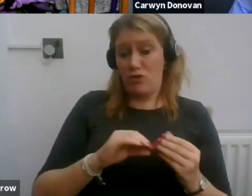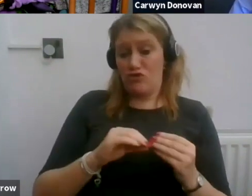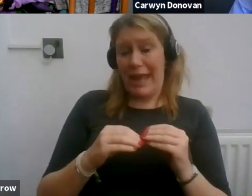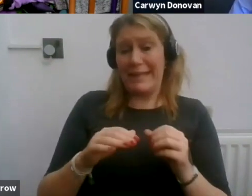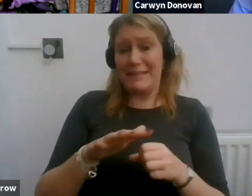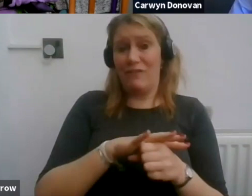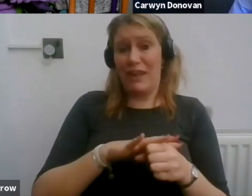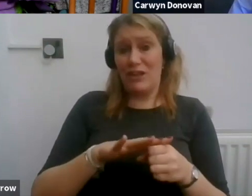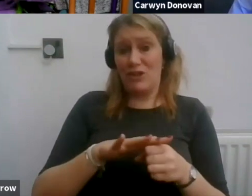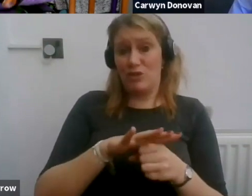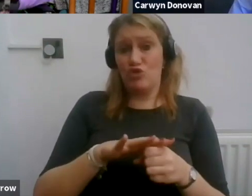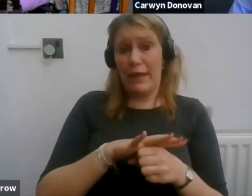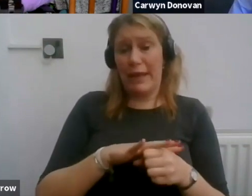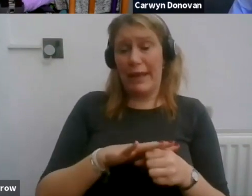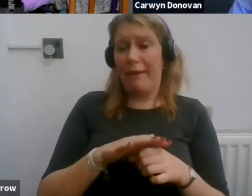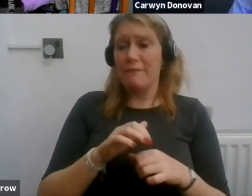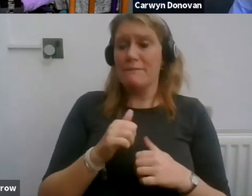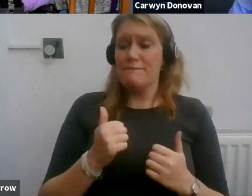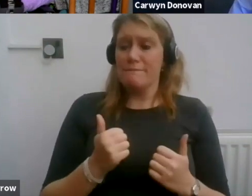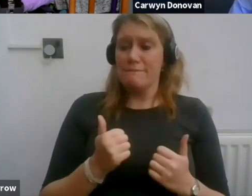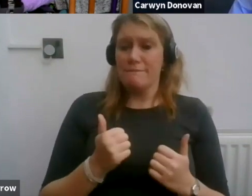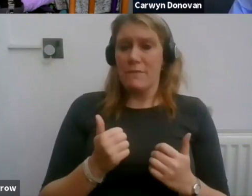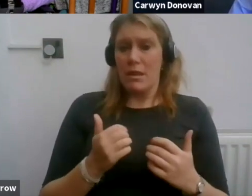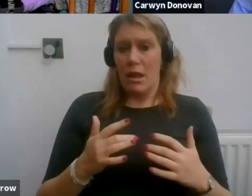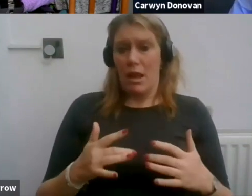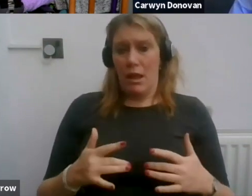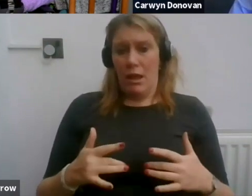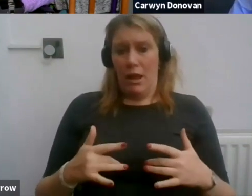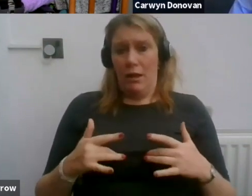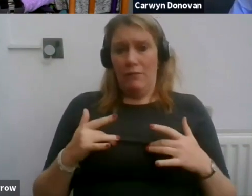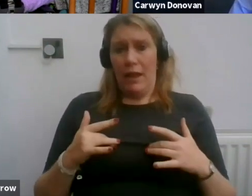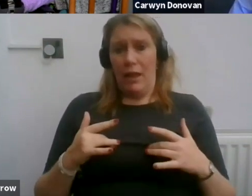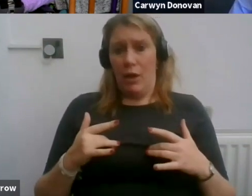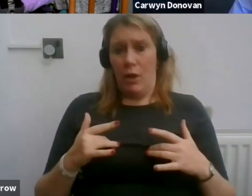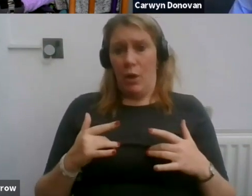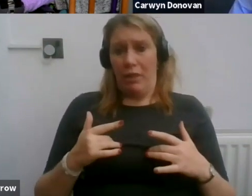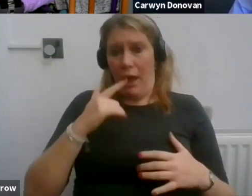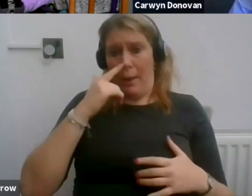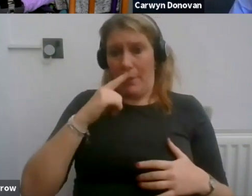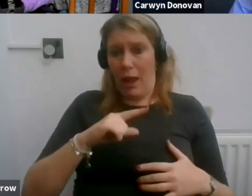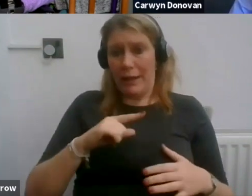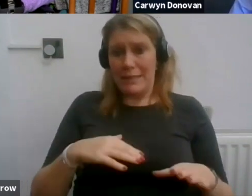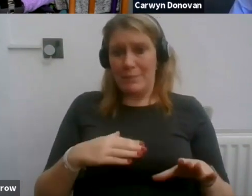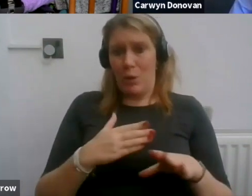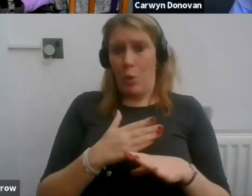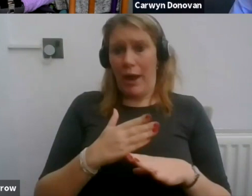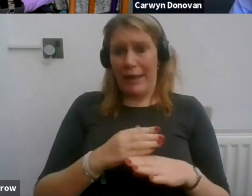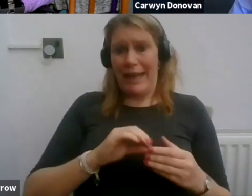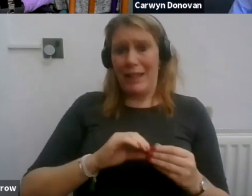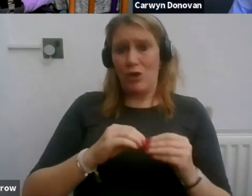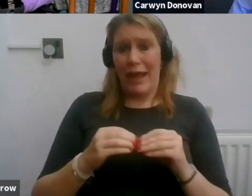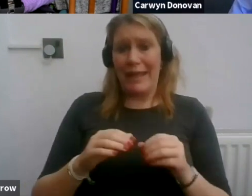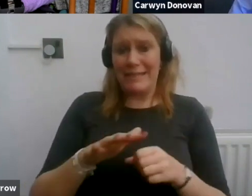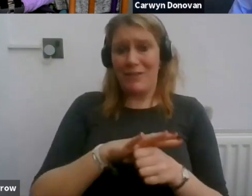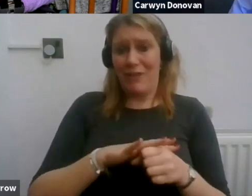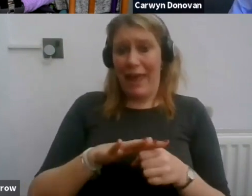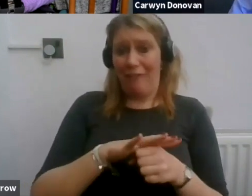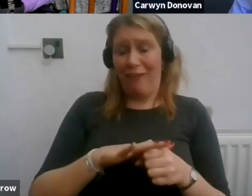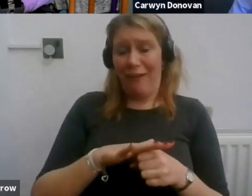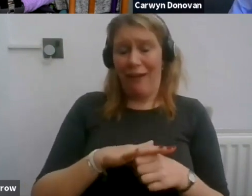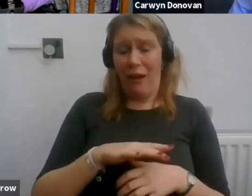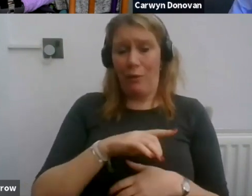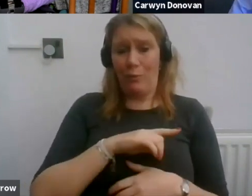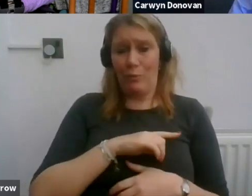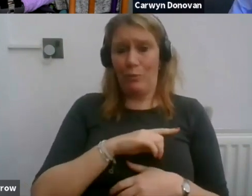must say that I do count myself fortunate every day to be working in the creative sector. Not a day